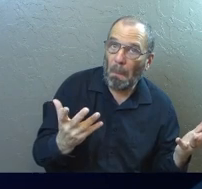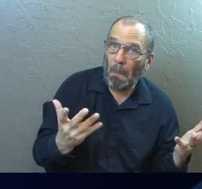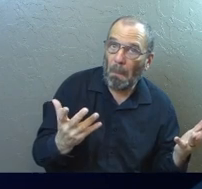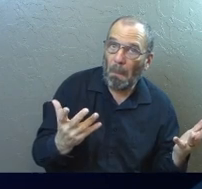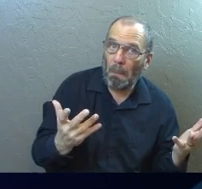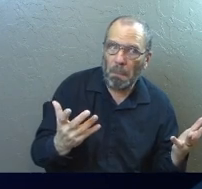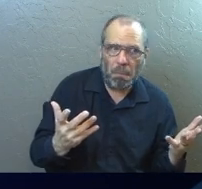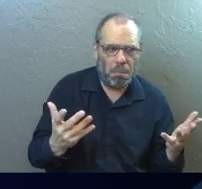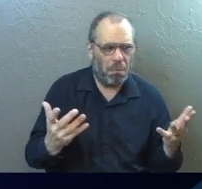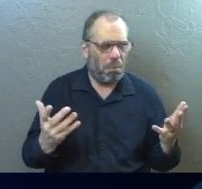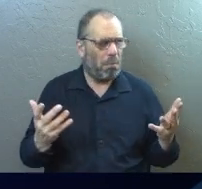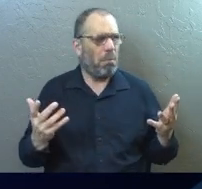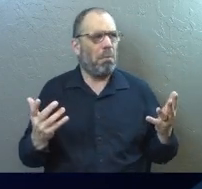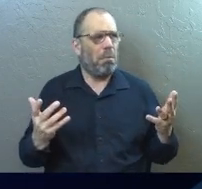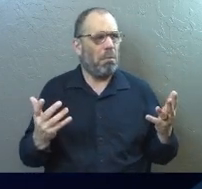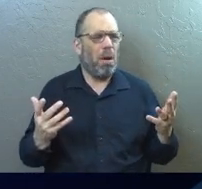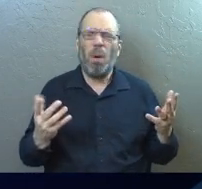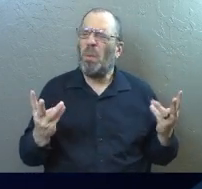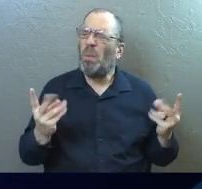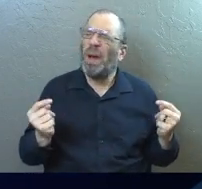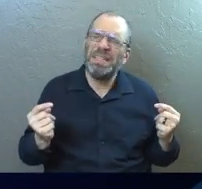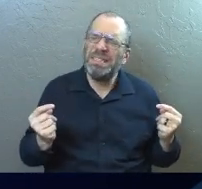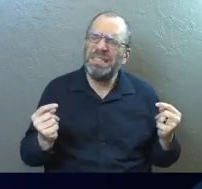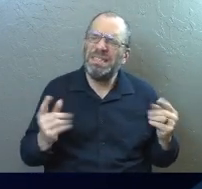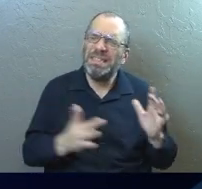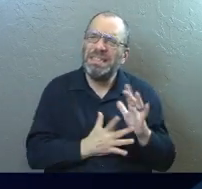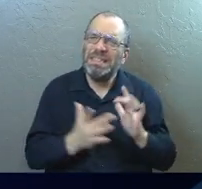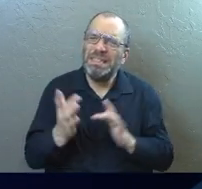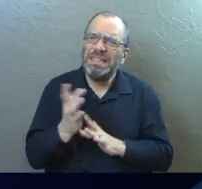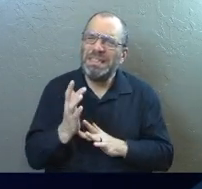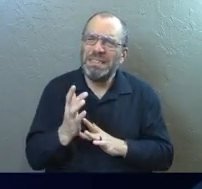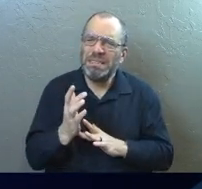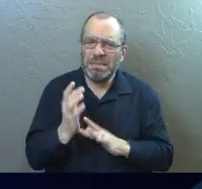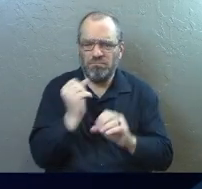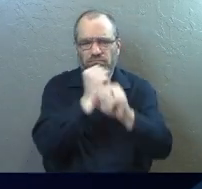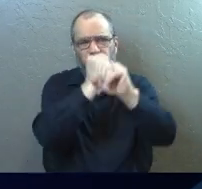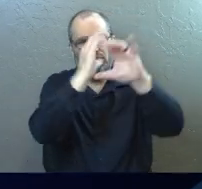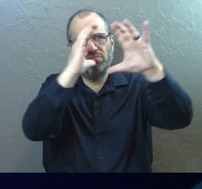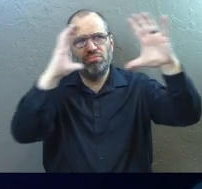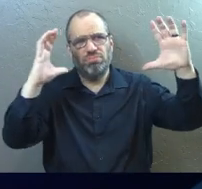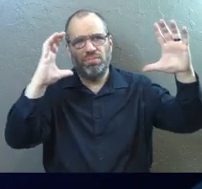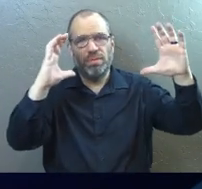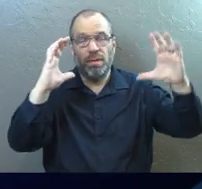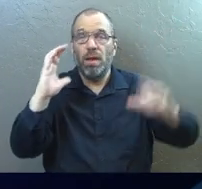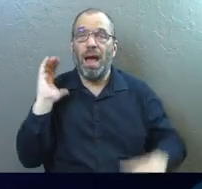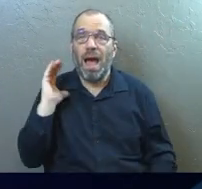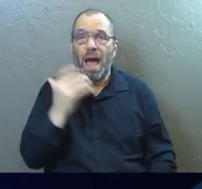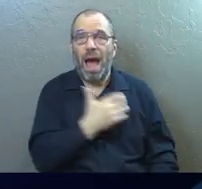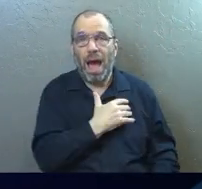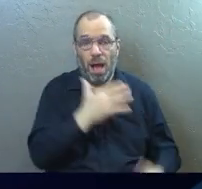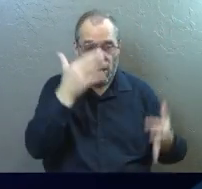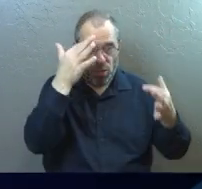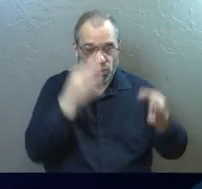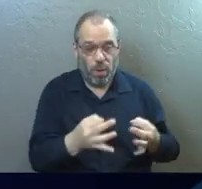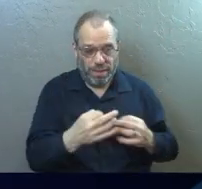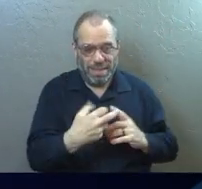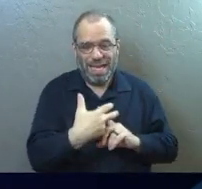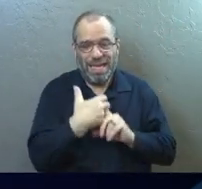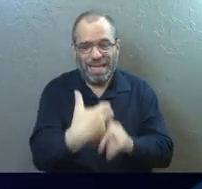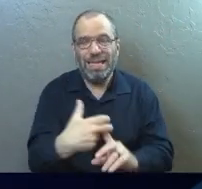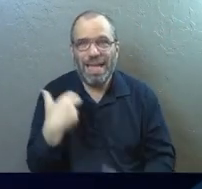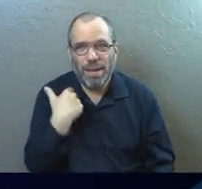free. What in the world is going on here in Jesus's picture? Our choices kidnapped us,